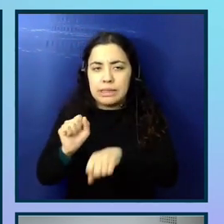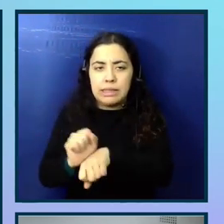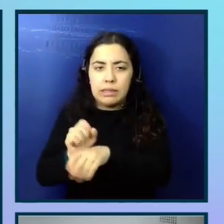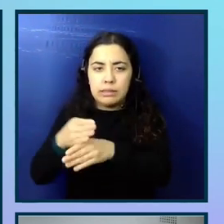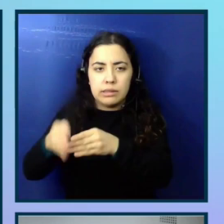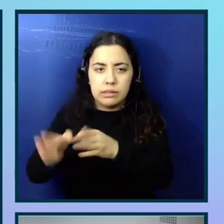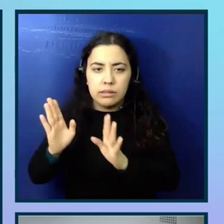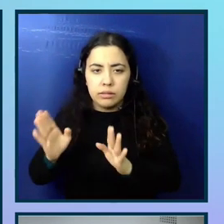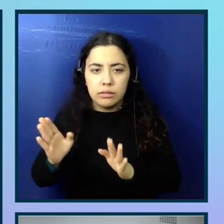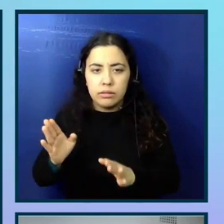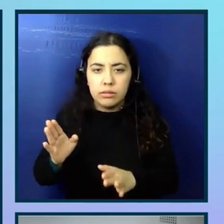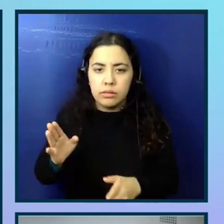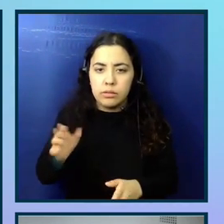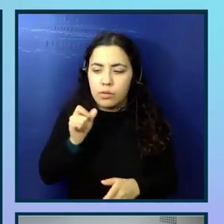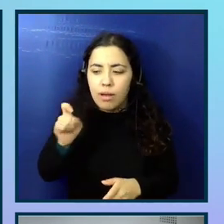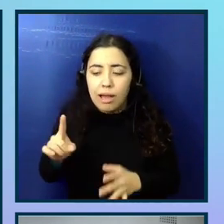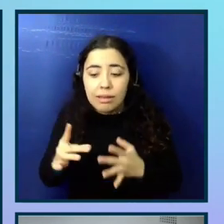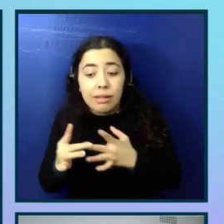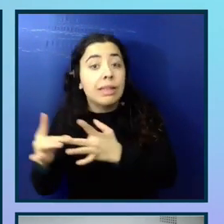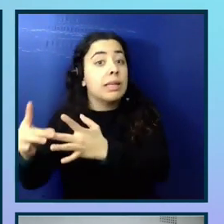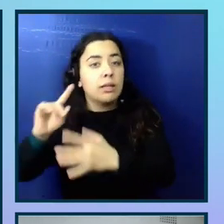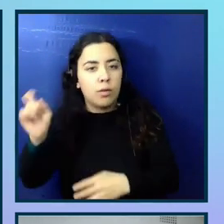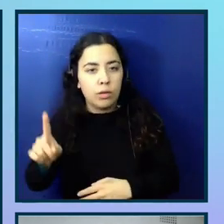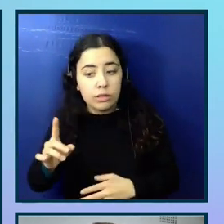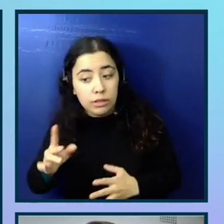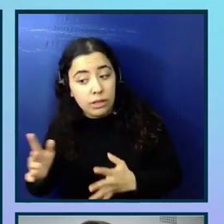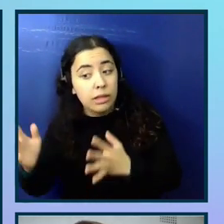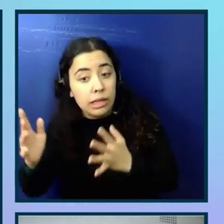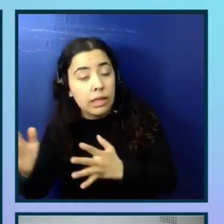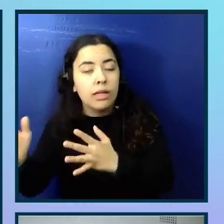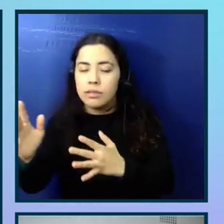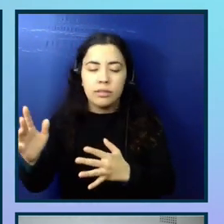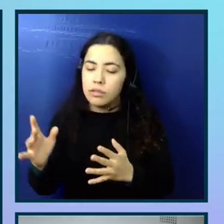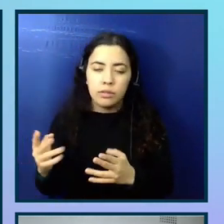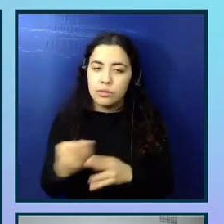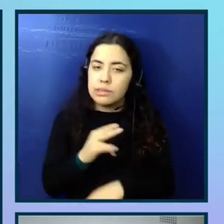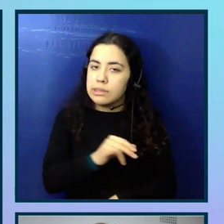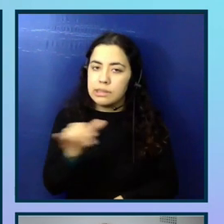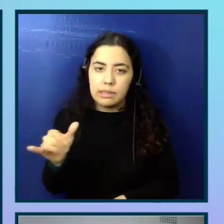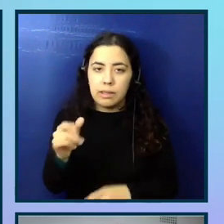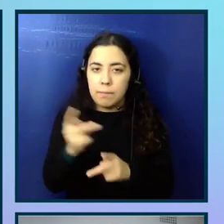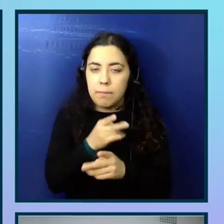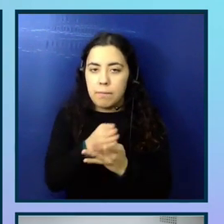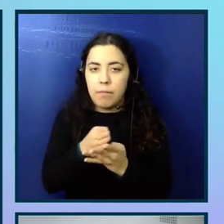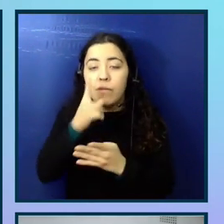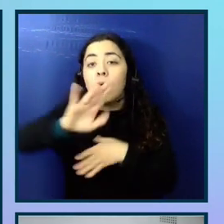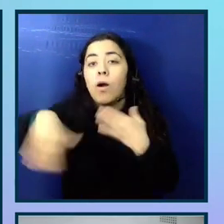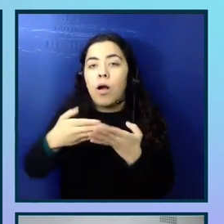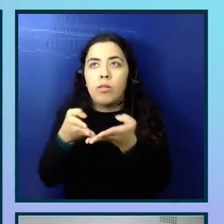and not to ask leading questions. So the same methods that you would in all user research.